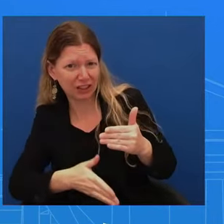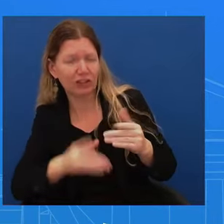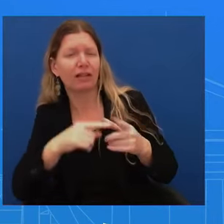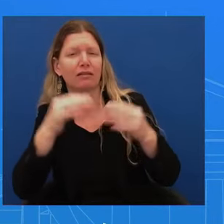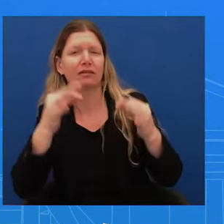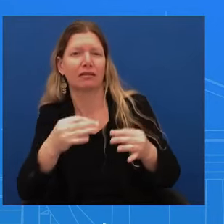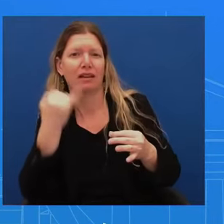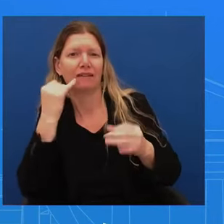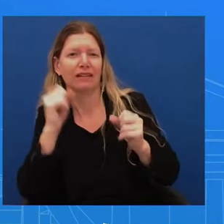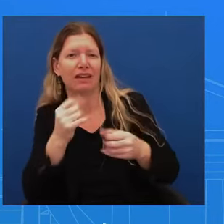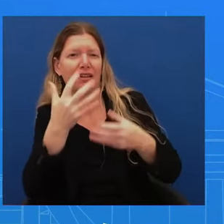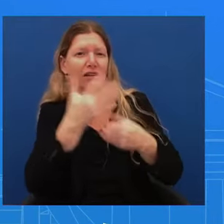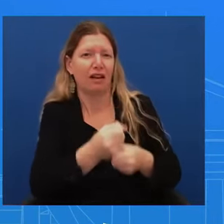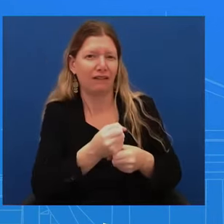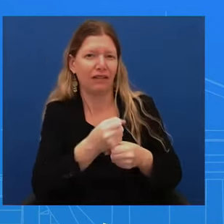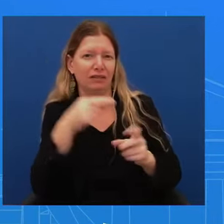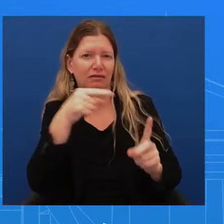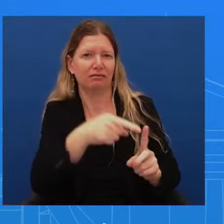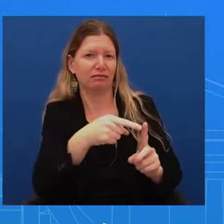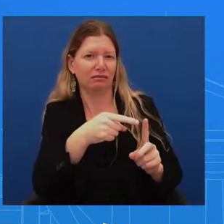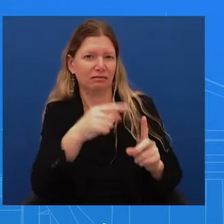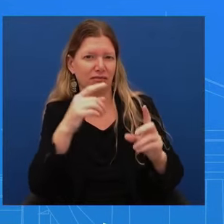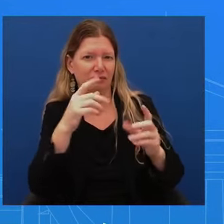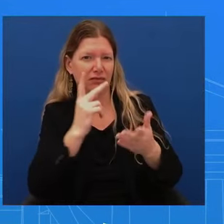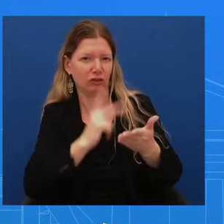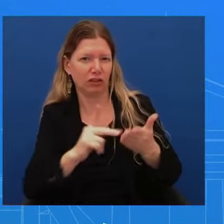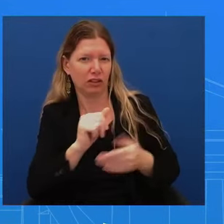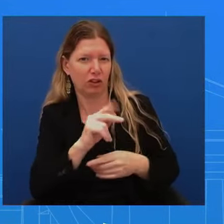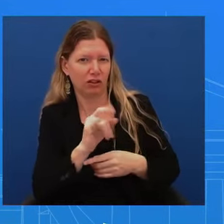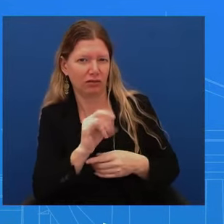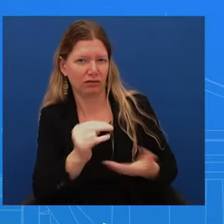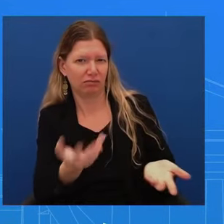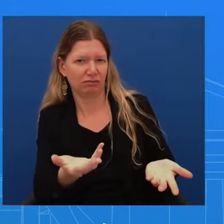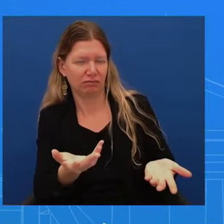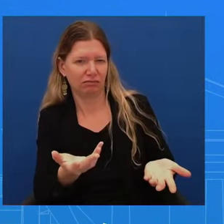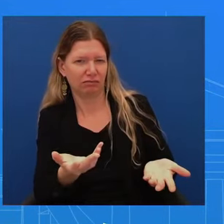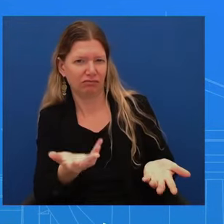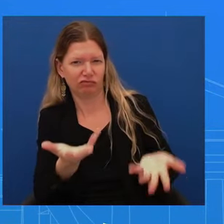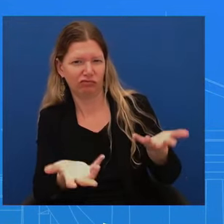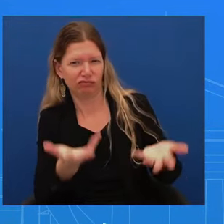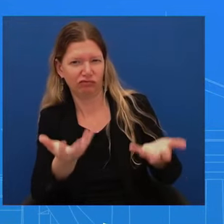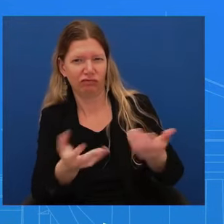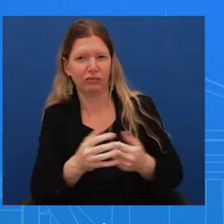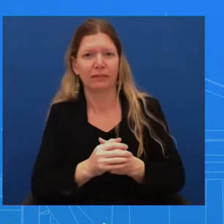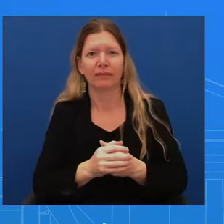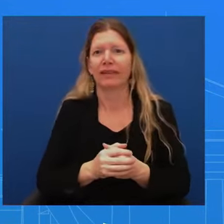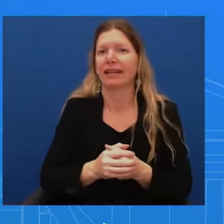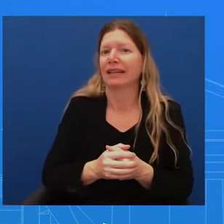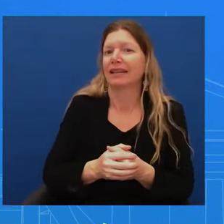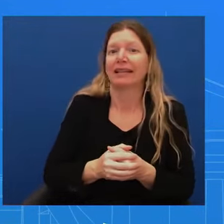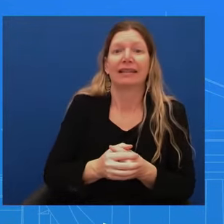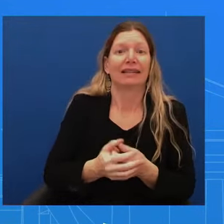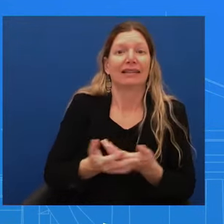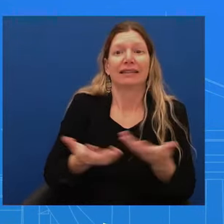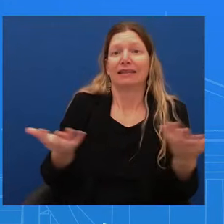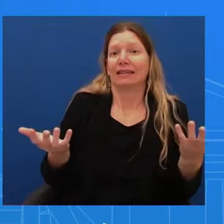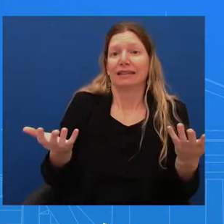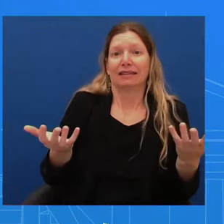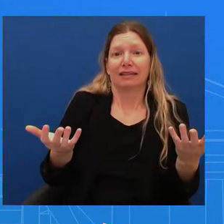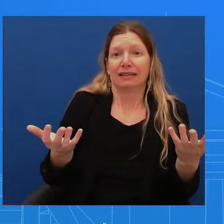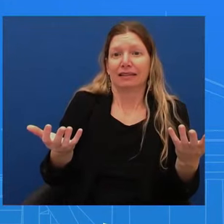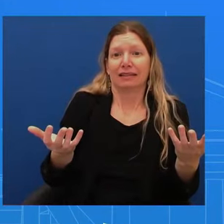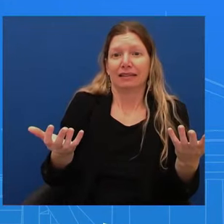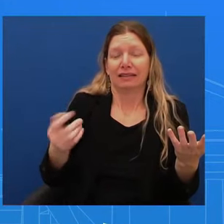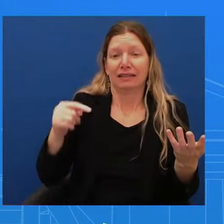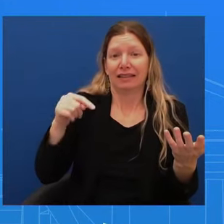enough in today's world, is for someone to take responsibility. So someone to actually say, I made a mistake